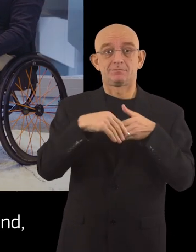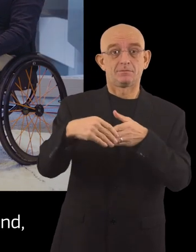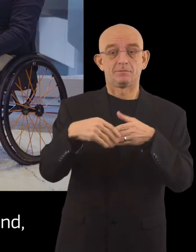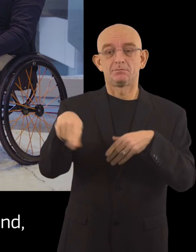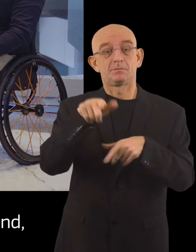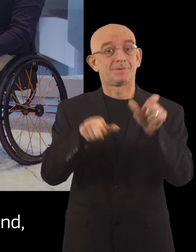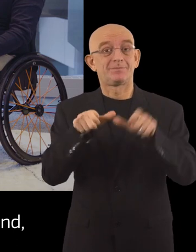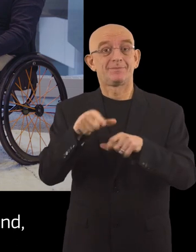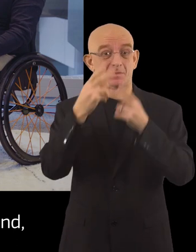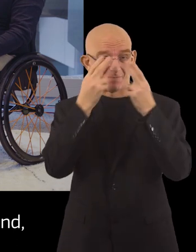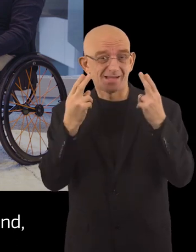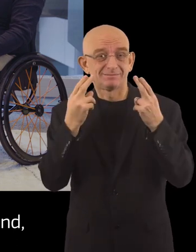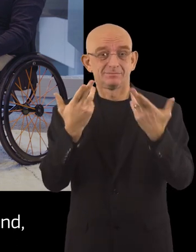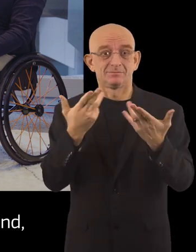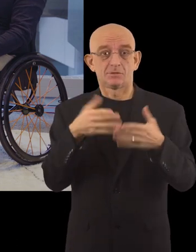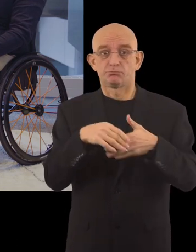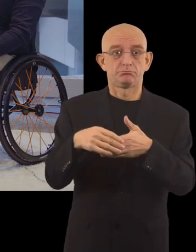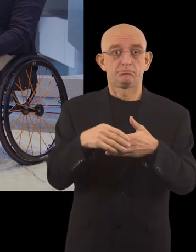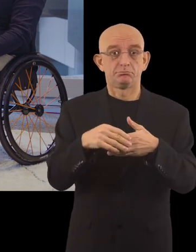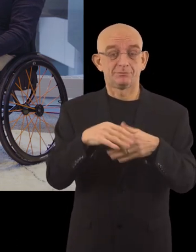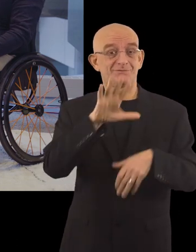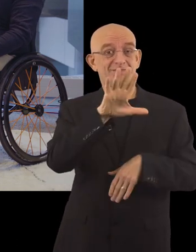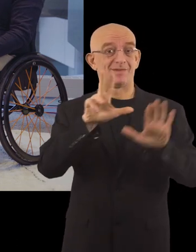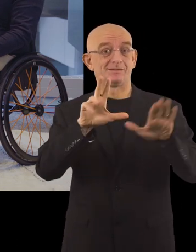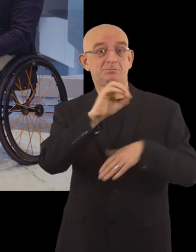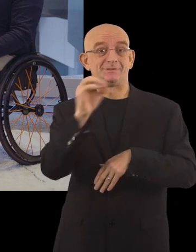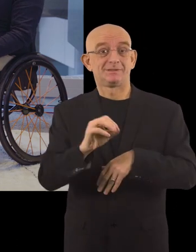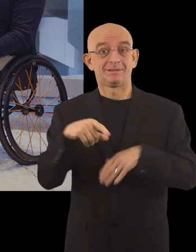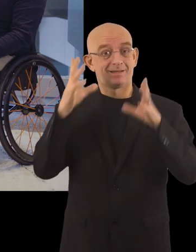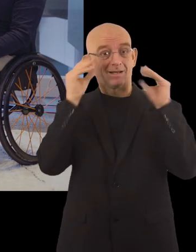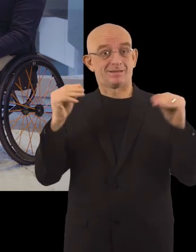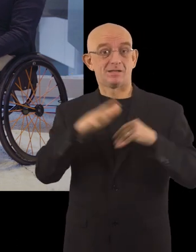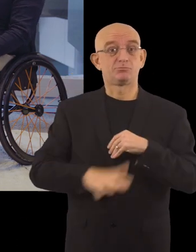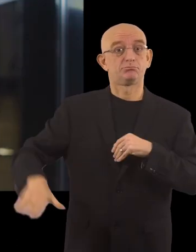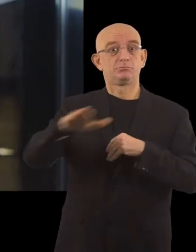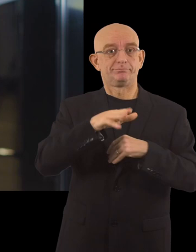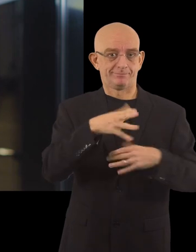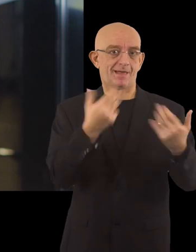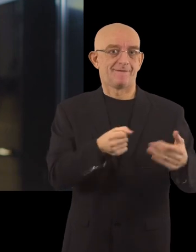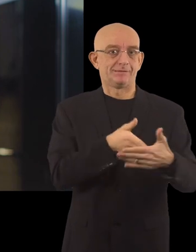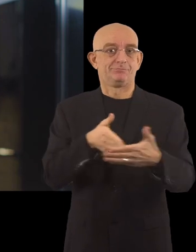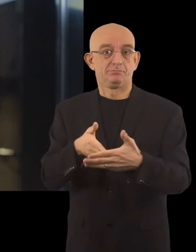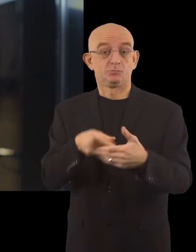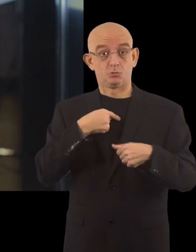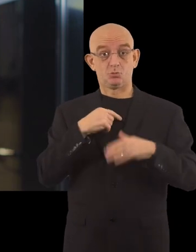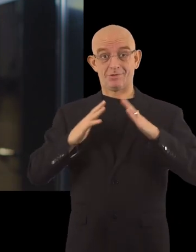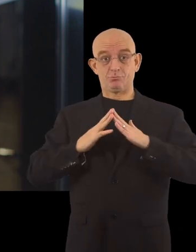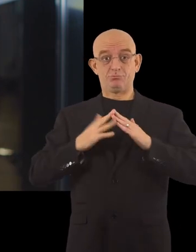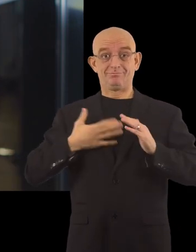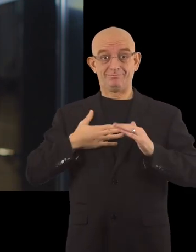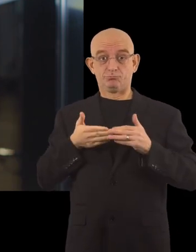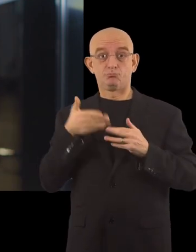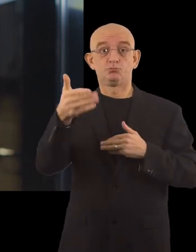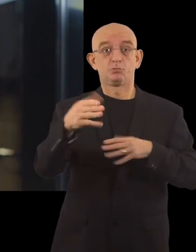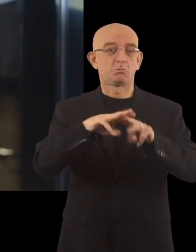guided pub for people that are blind. 58% of all the parts in the Netherlands are obstructed. So you walk from your house,